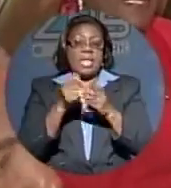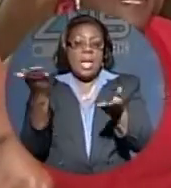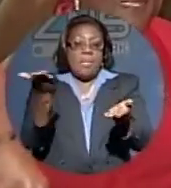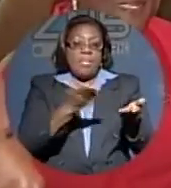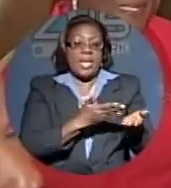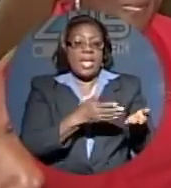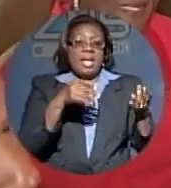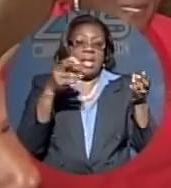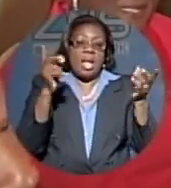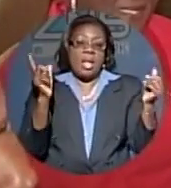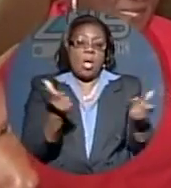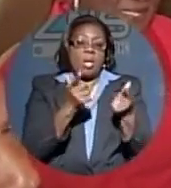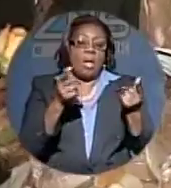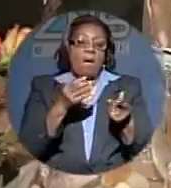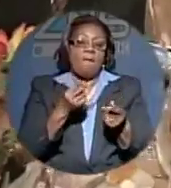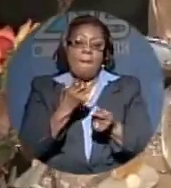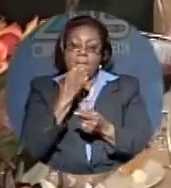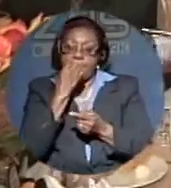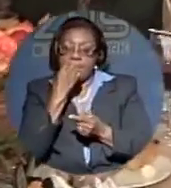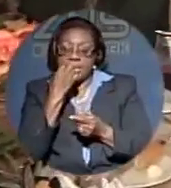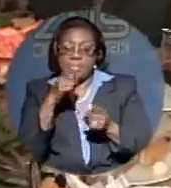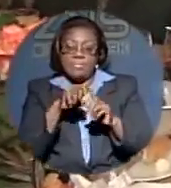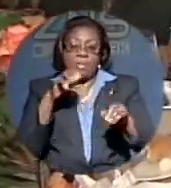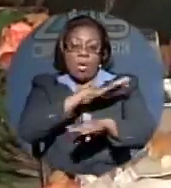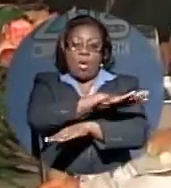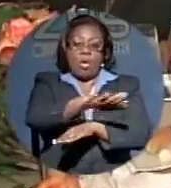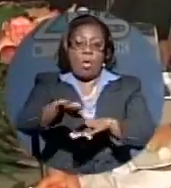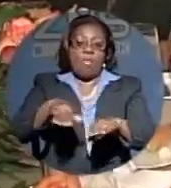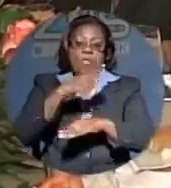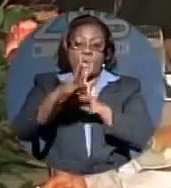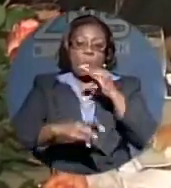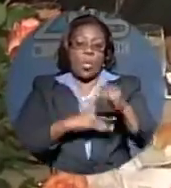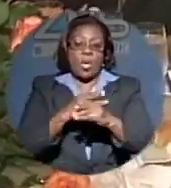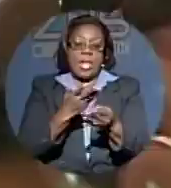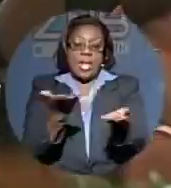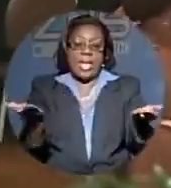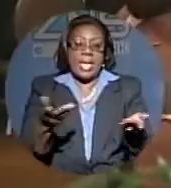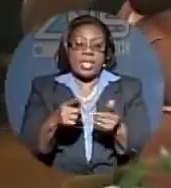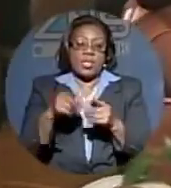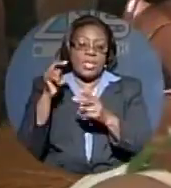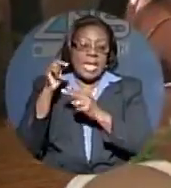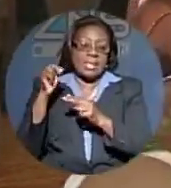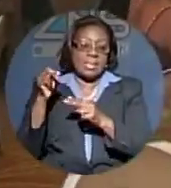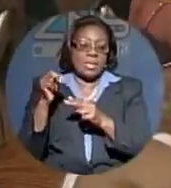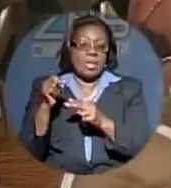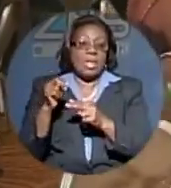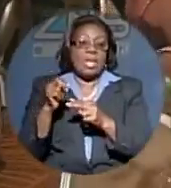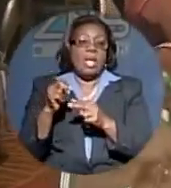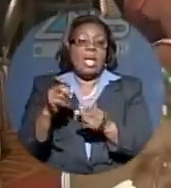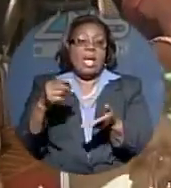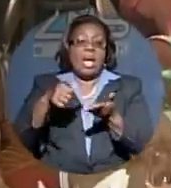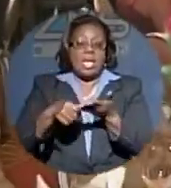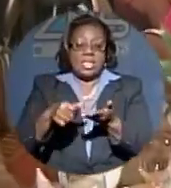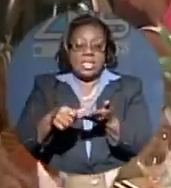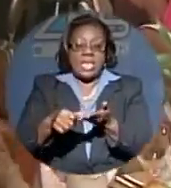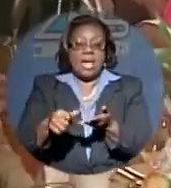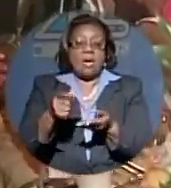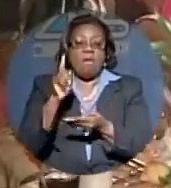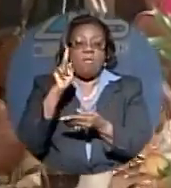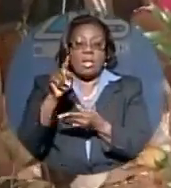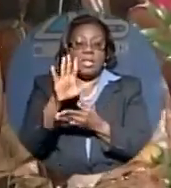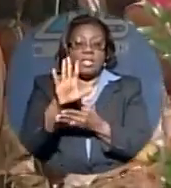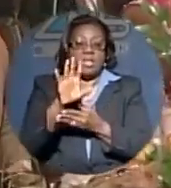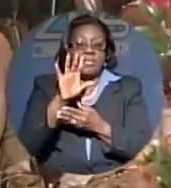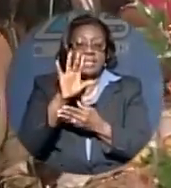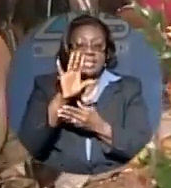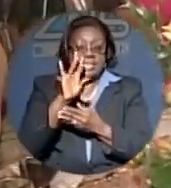Nassau for the celebration. A handsome check representing profit in the amount of $70,000 was presented to Bishop of the Eindliken